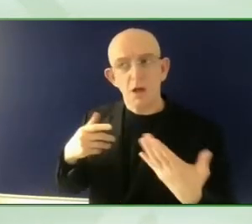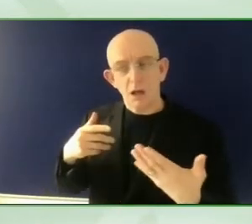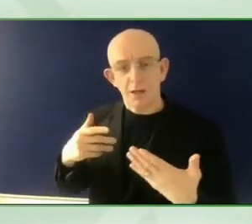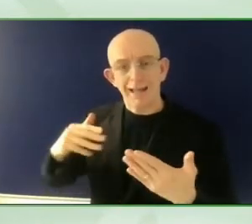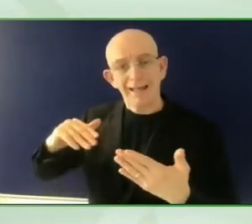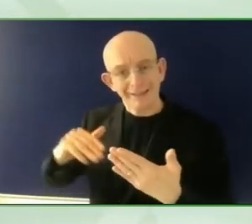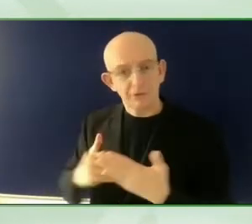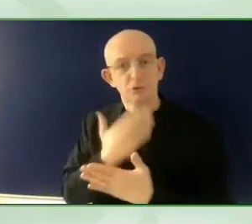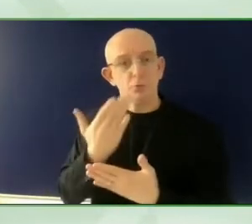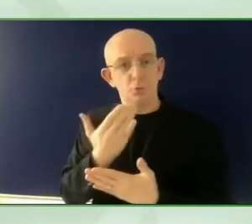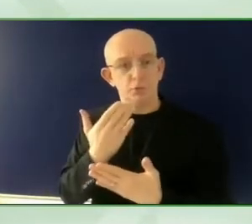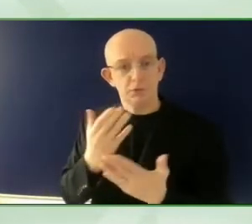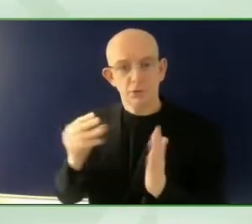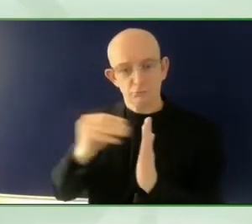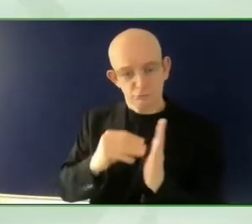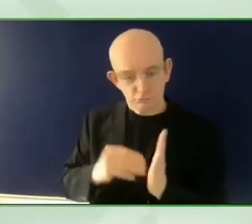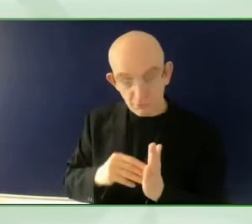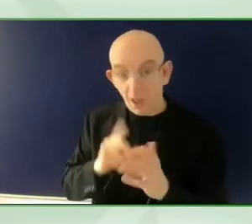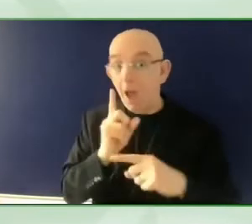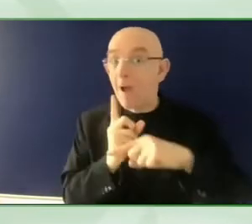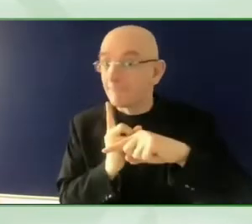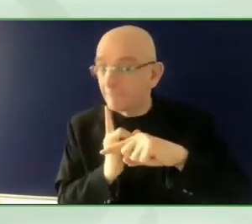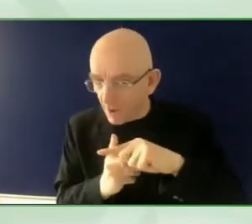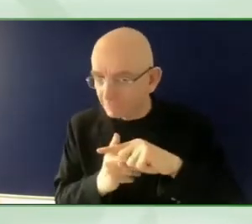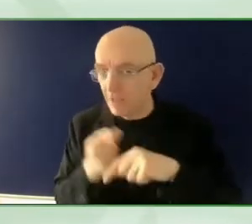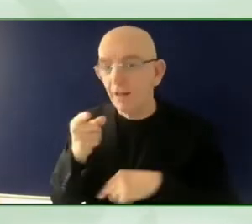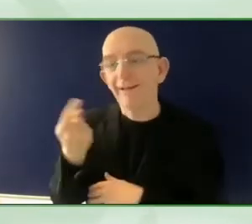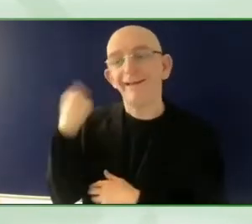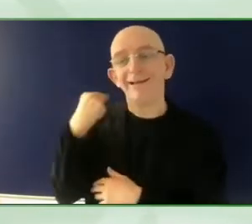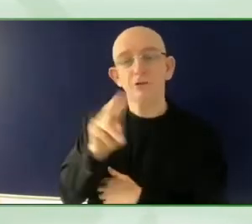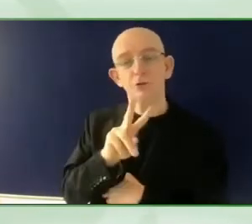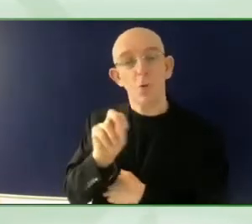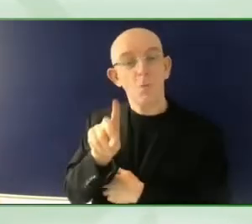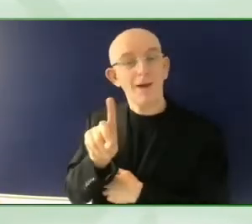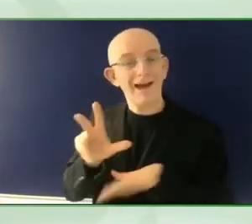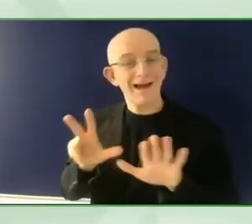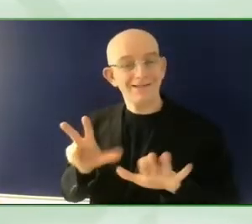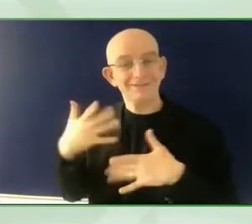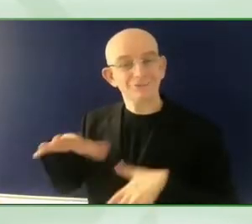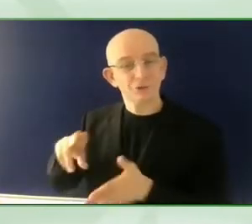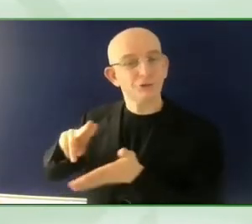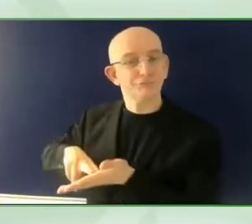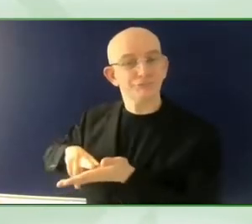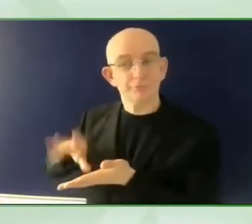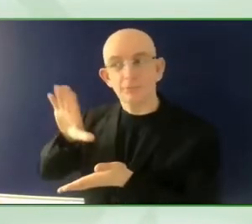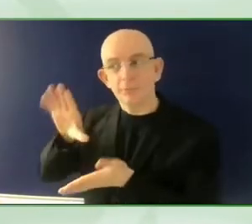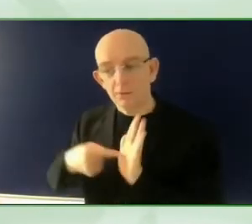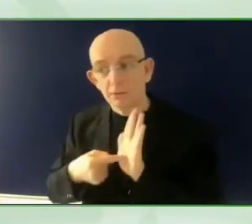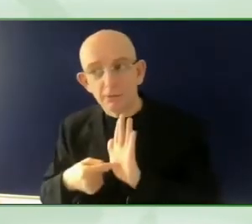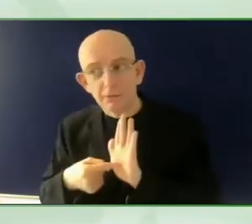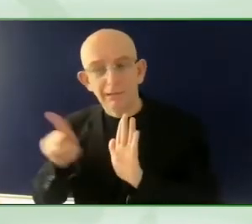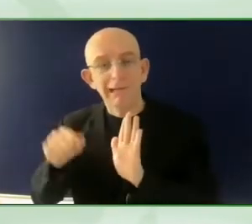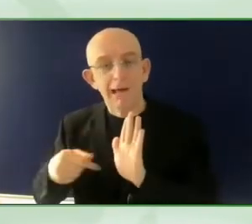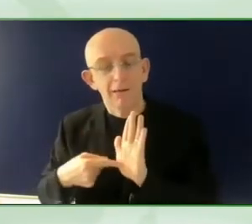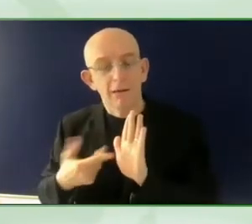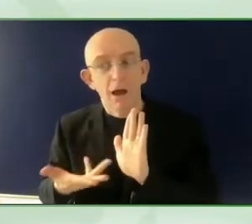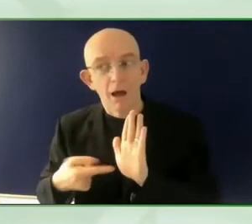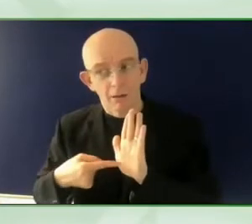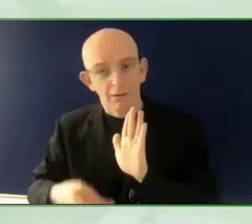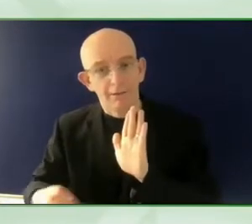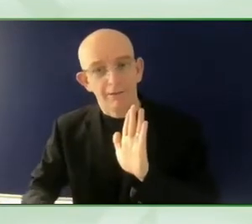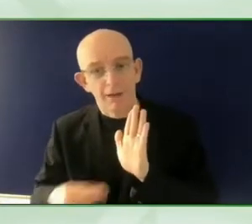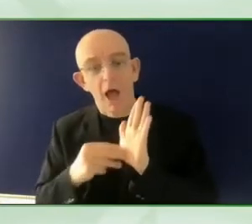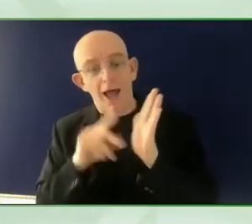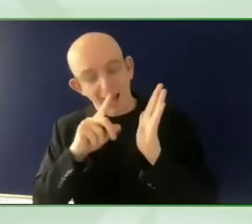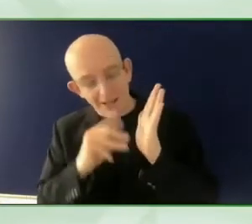a risky, a risky decision, because when we decided to to do that, we were thinking, well, maybe a lot of the stakeholders,